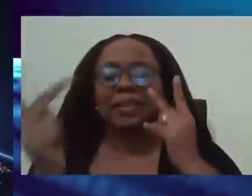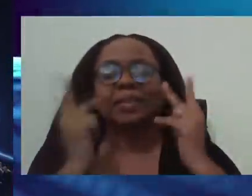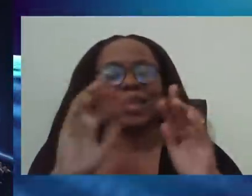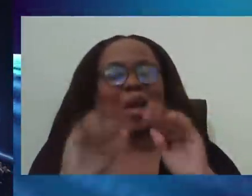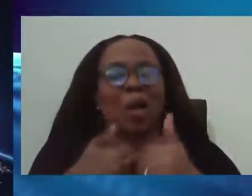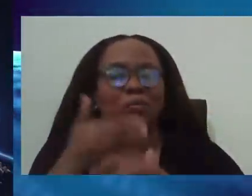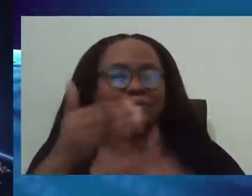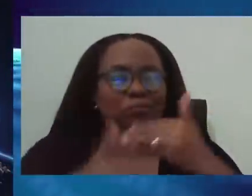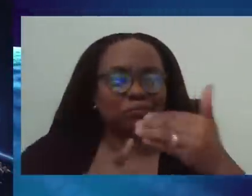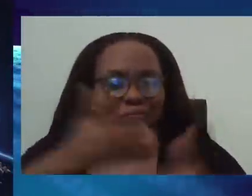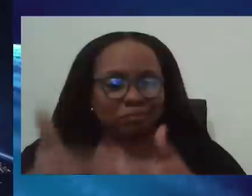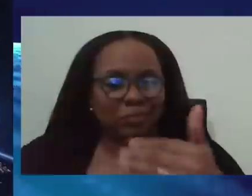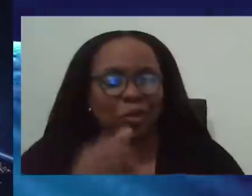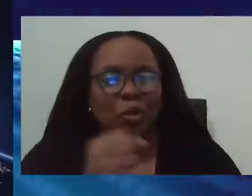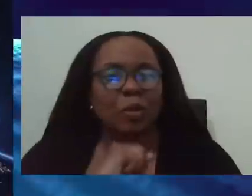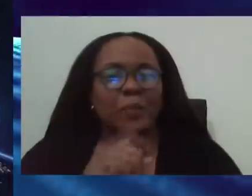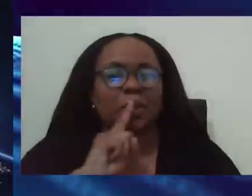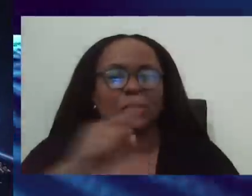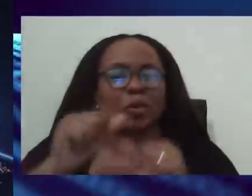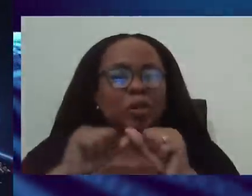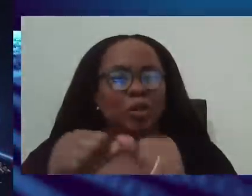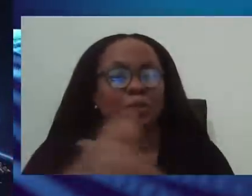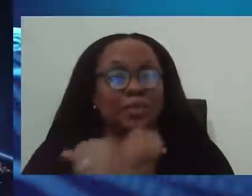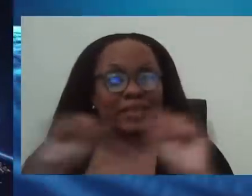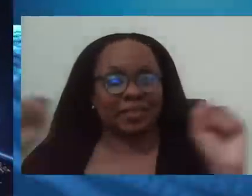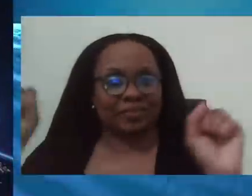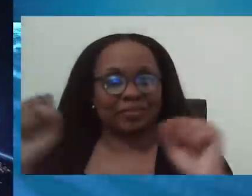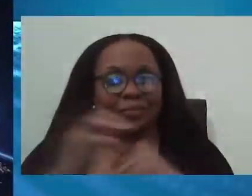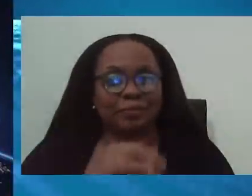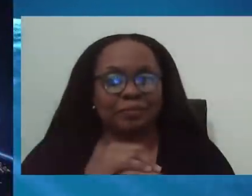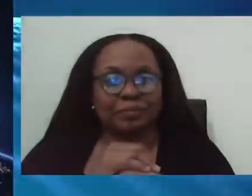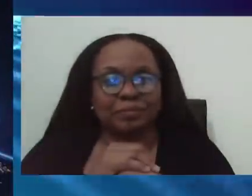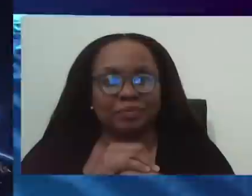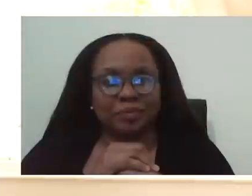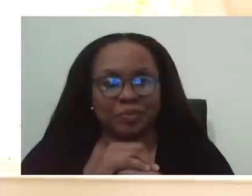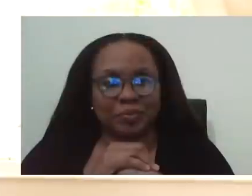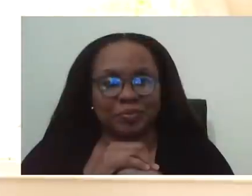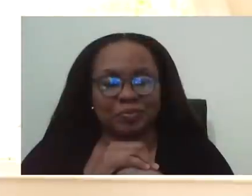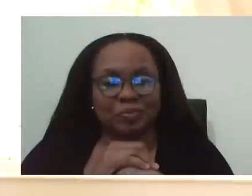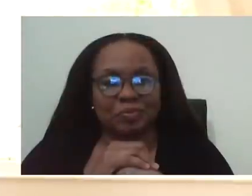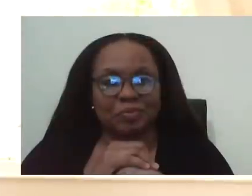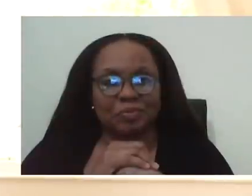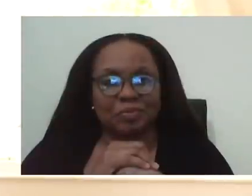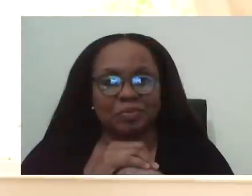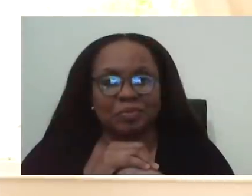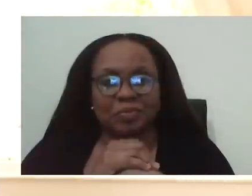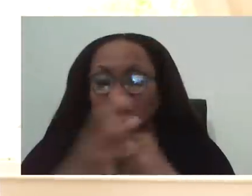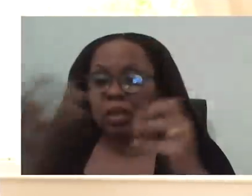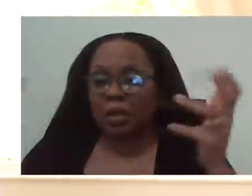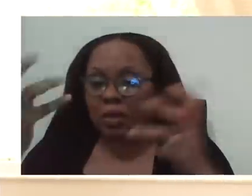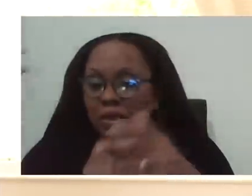and to ensure that you are, you continue to be safe. But the direct number that they should use is again?